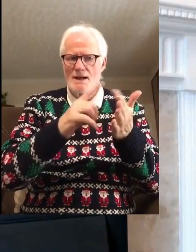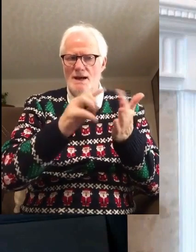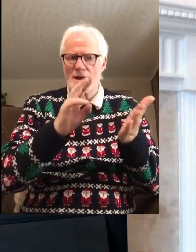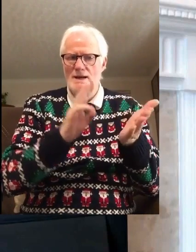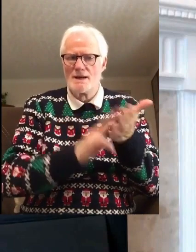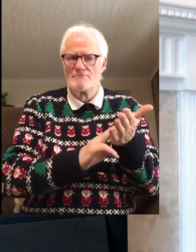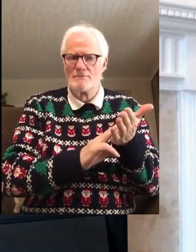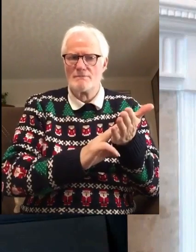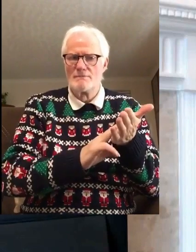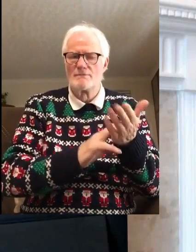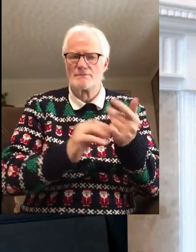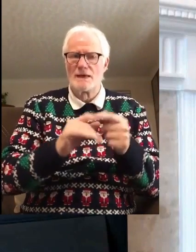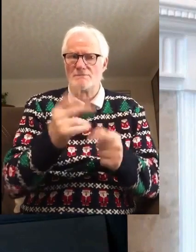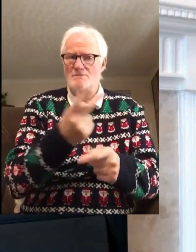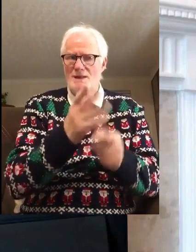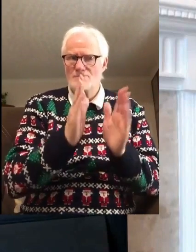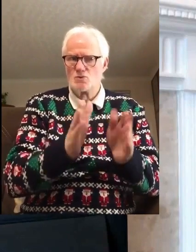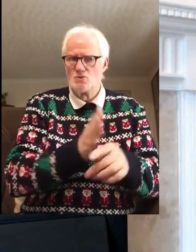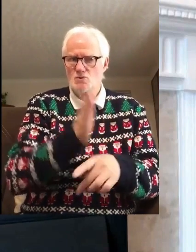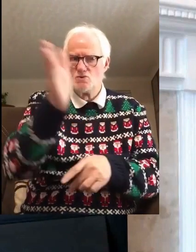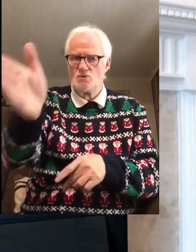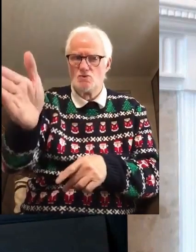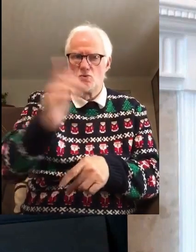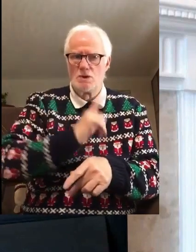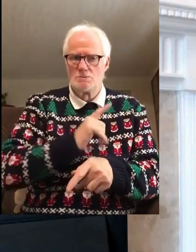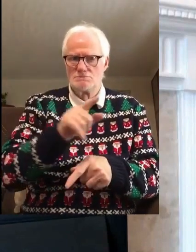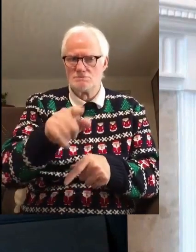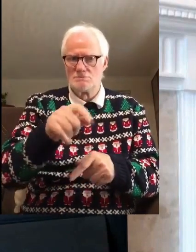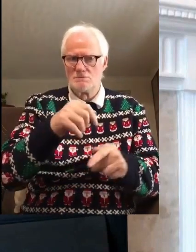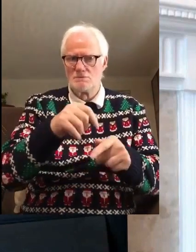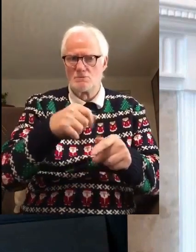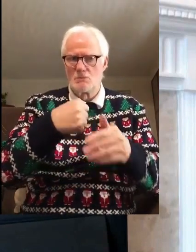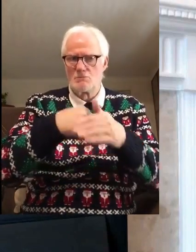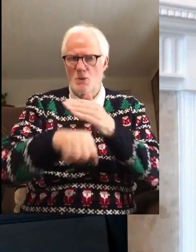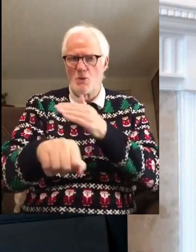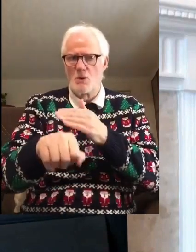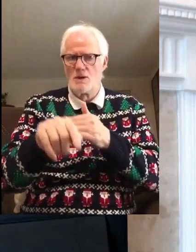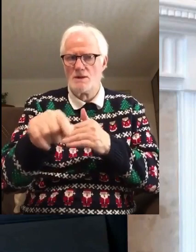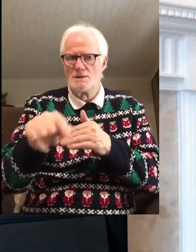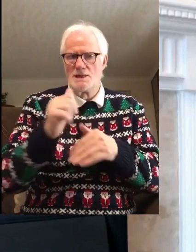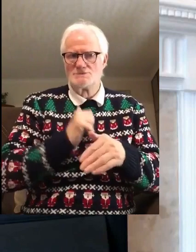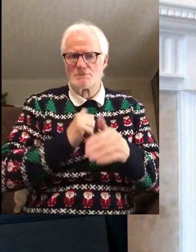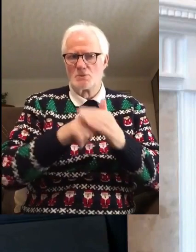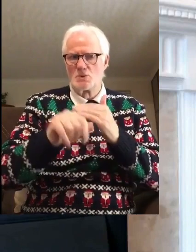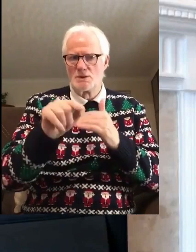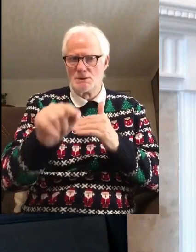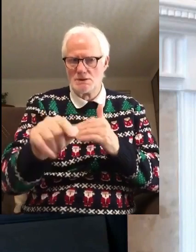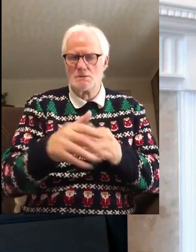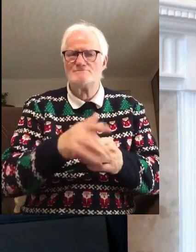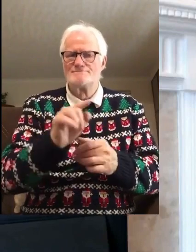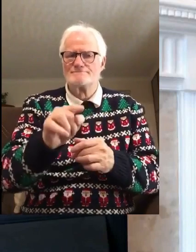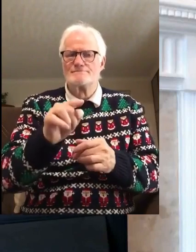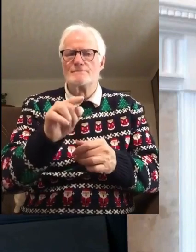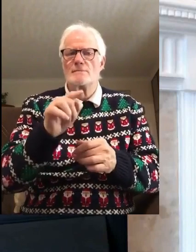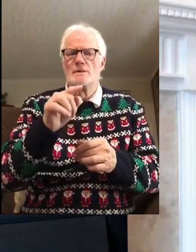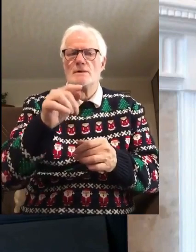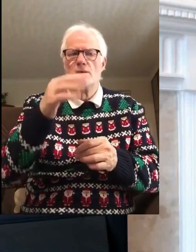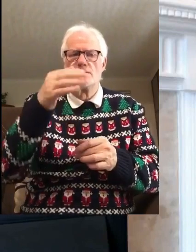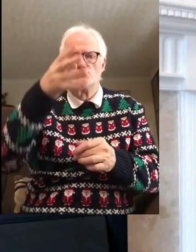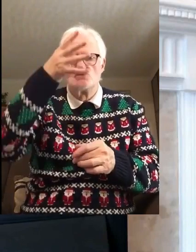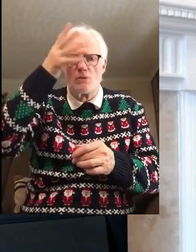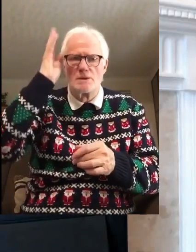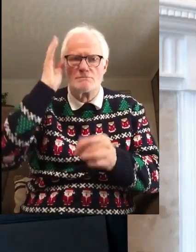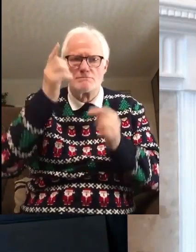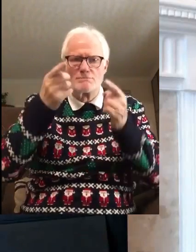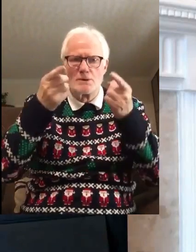Augustus wanted to count everybody in the land. So he issued a decree. He sent out